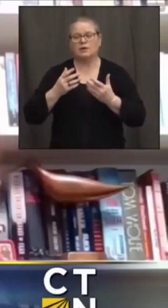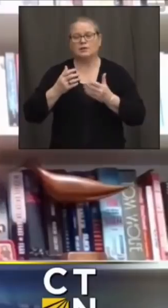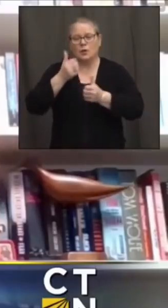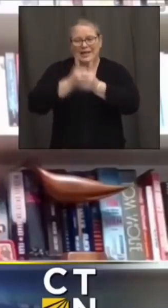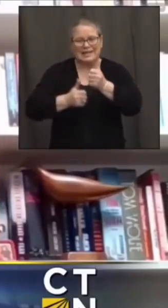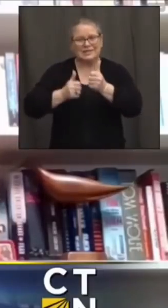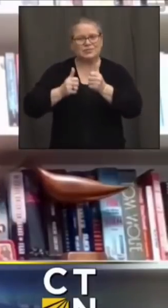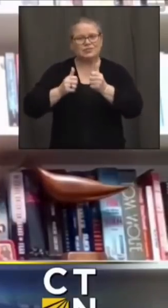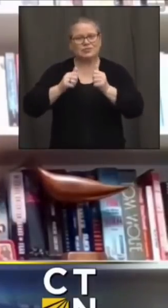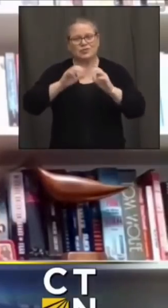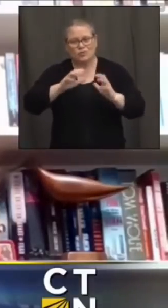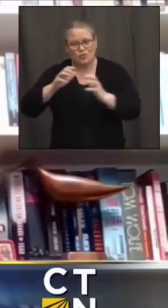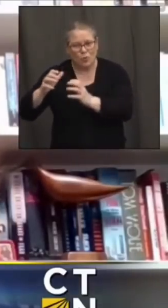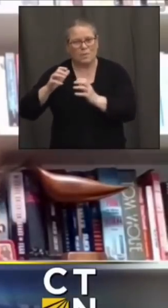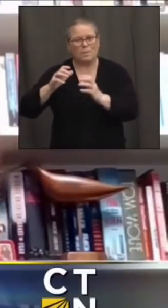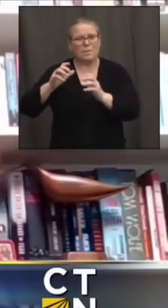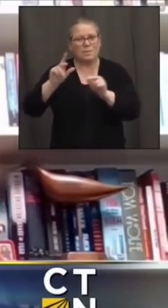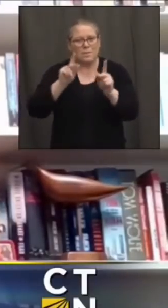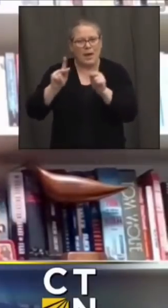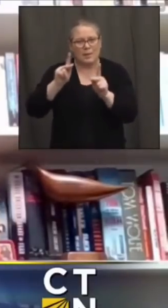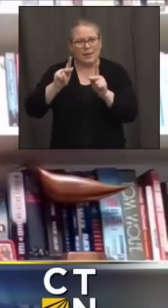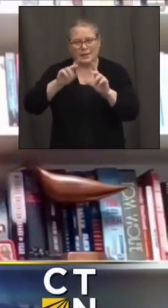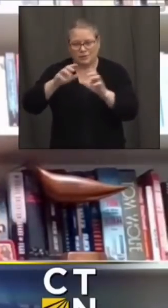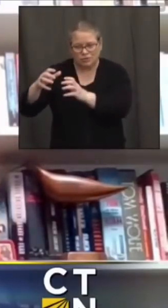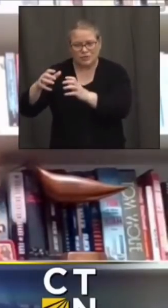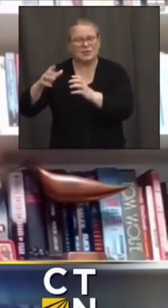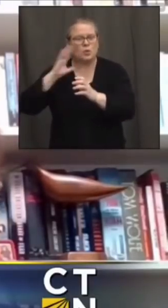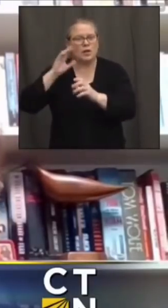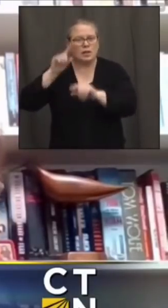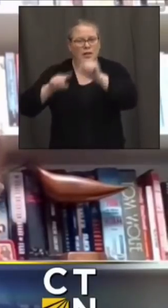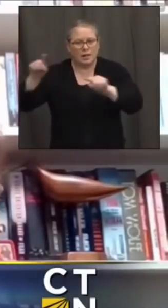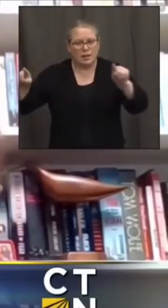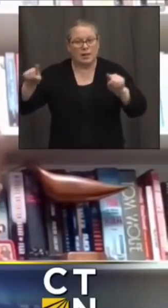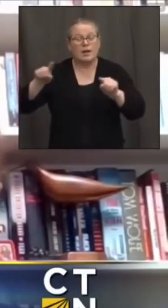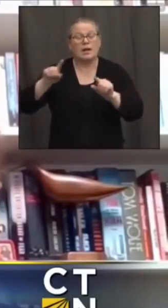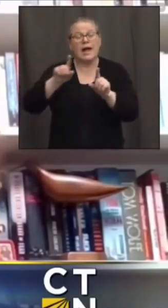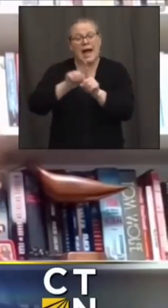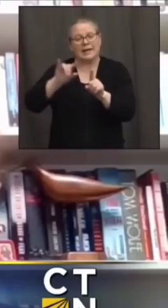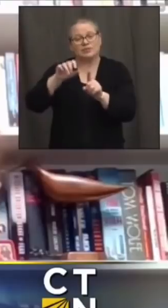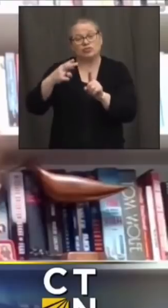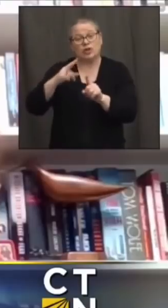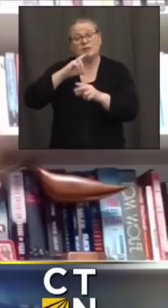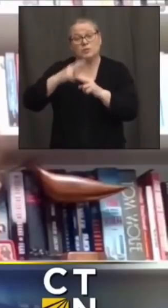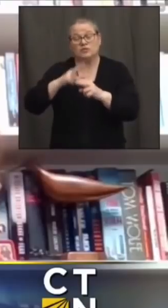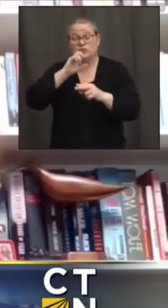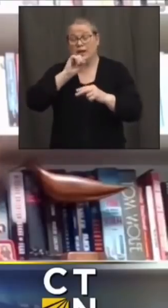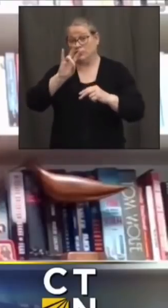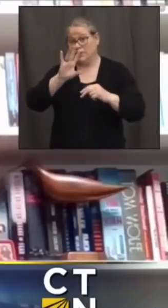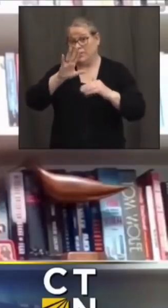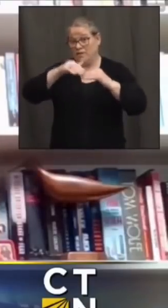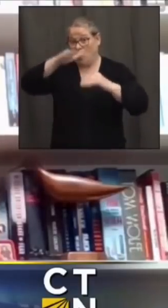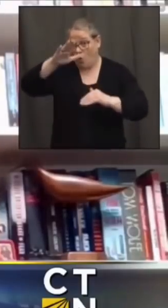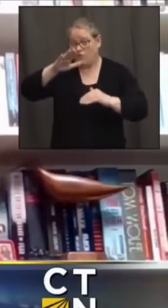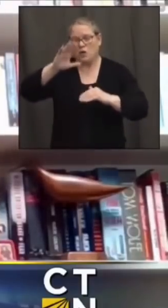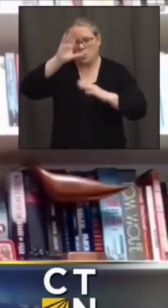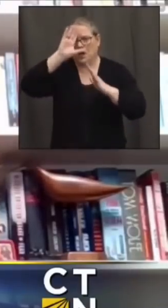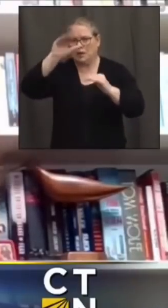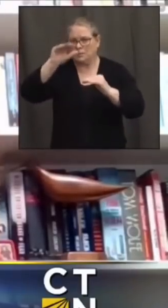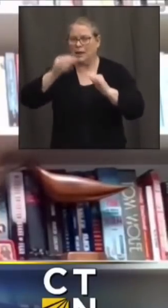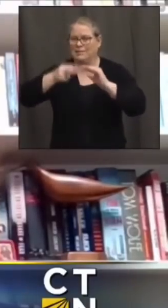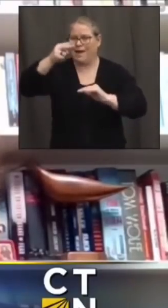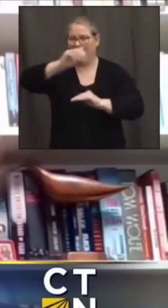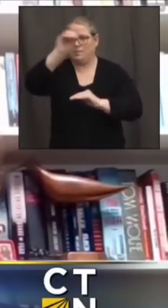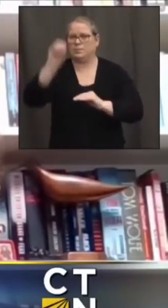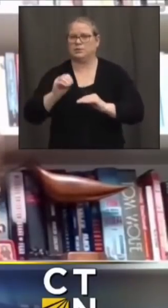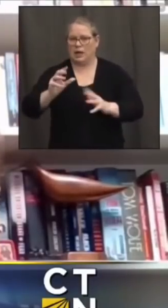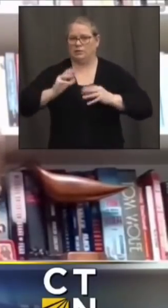we do anticipate that there'll be a fairly high rate of acceptance in people over the age of 75 and and probably lower